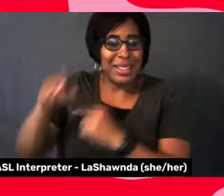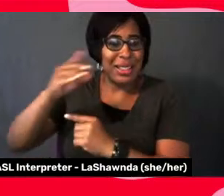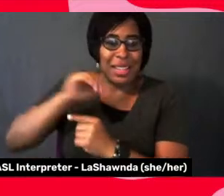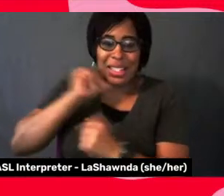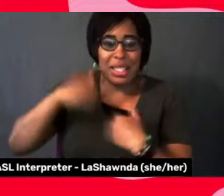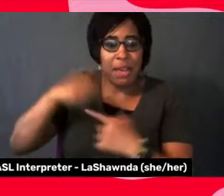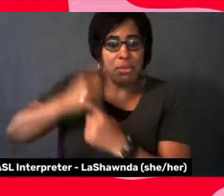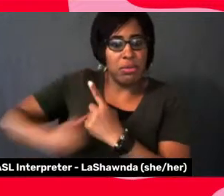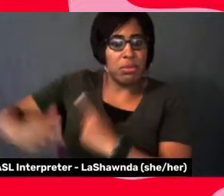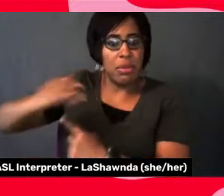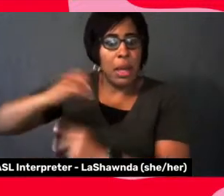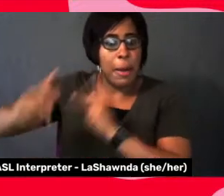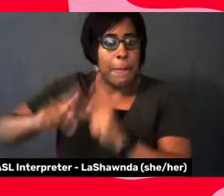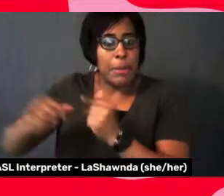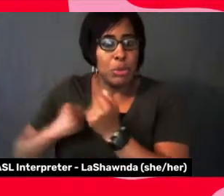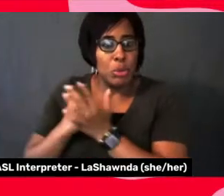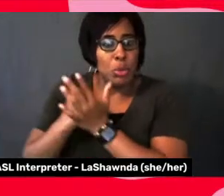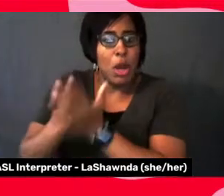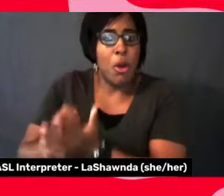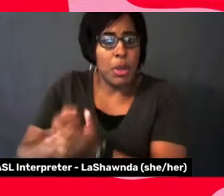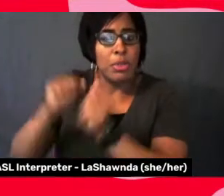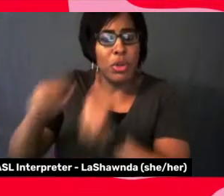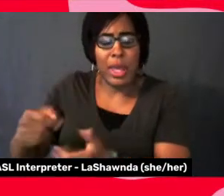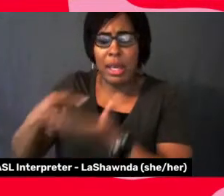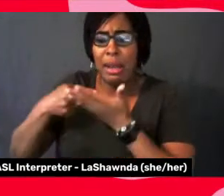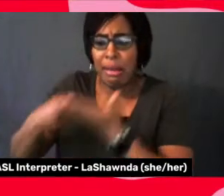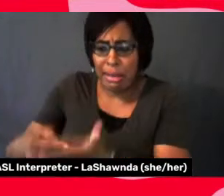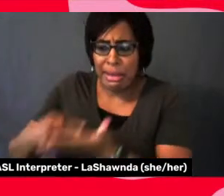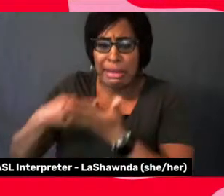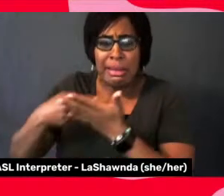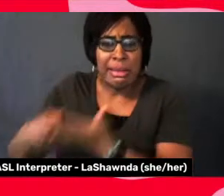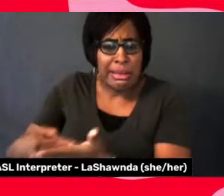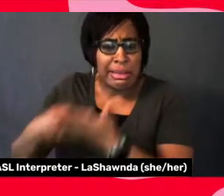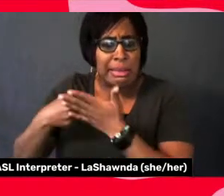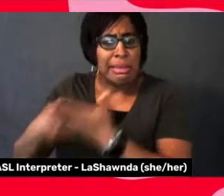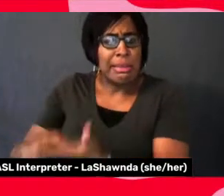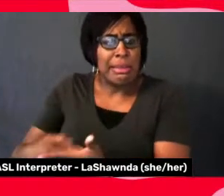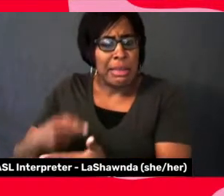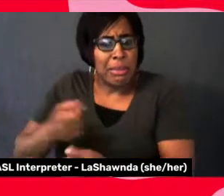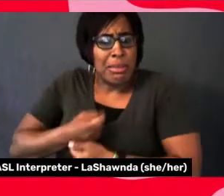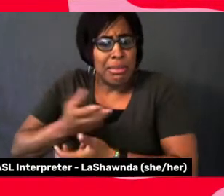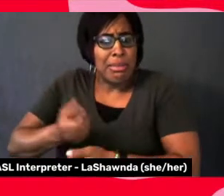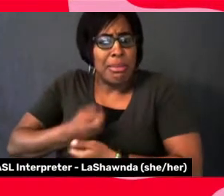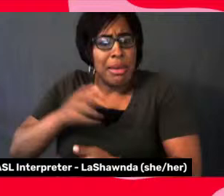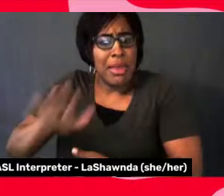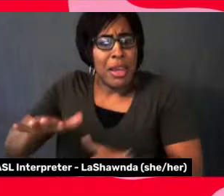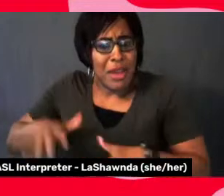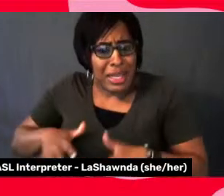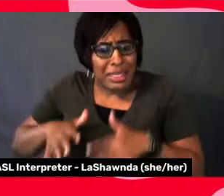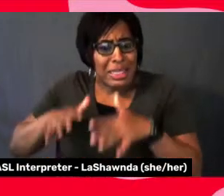so that they could really talk through some of the anxieties and angst that they were going through.